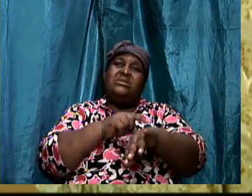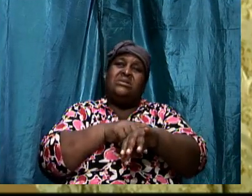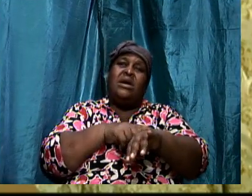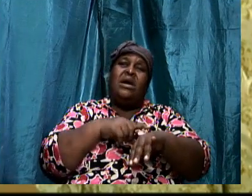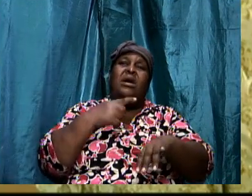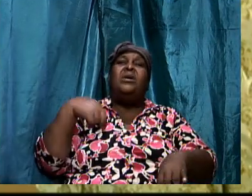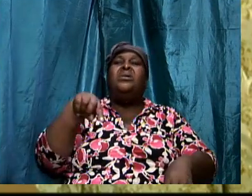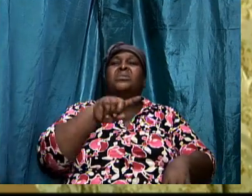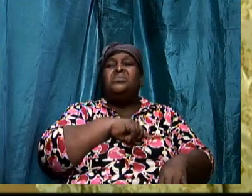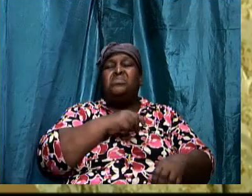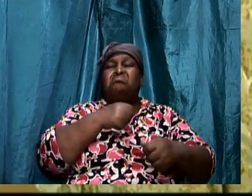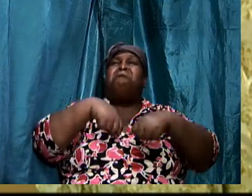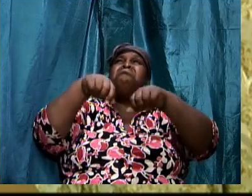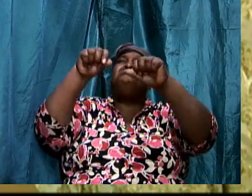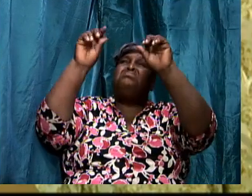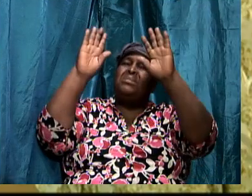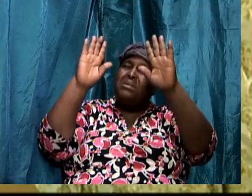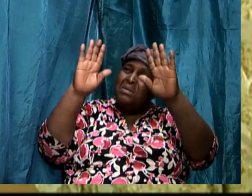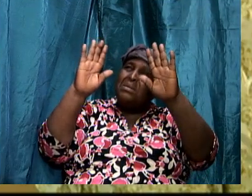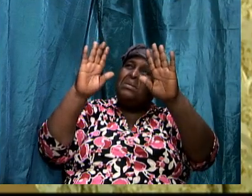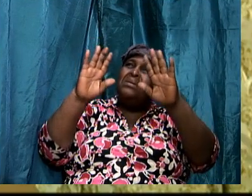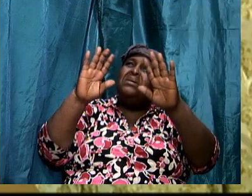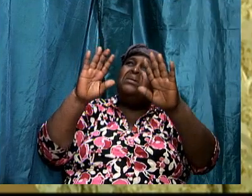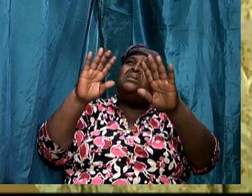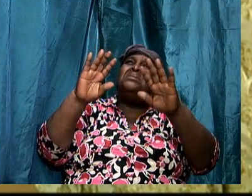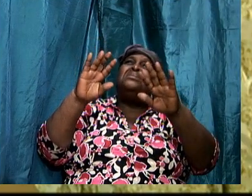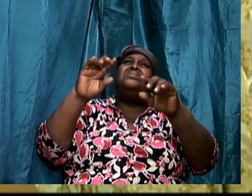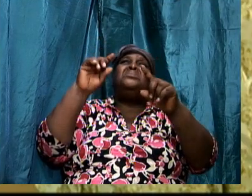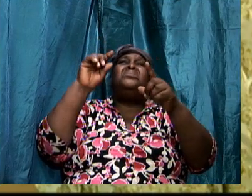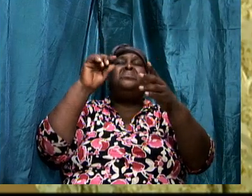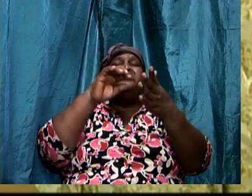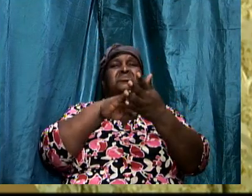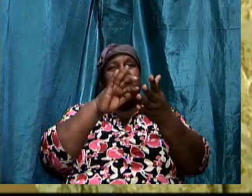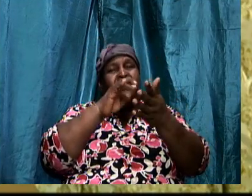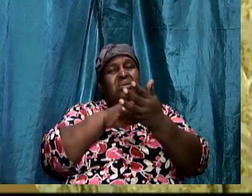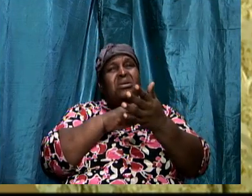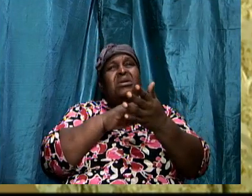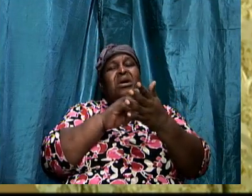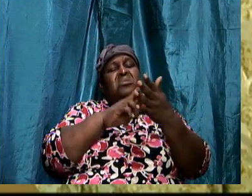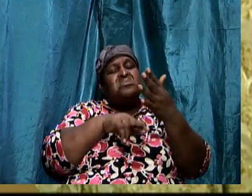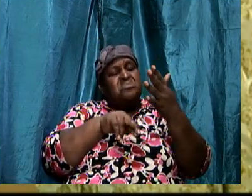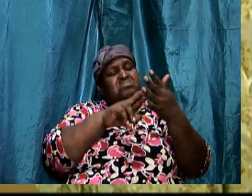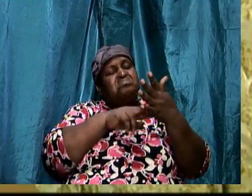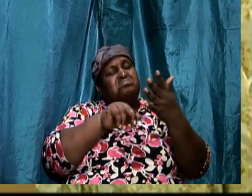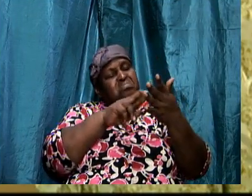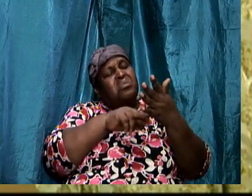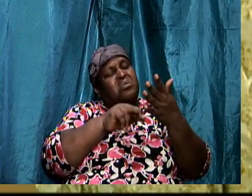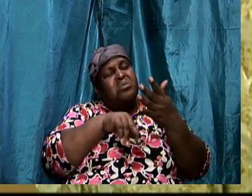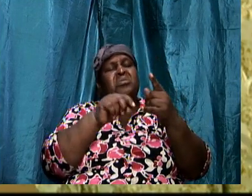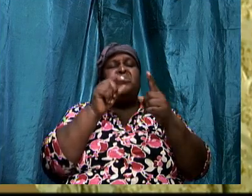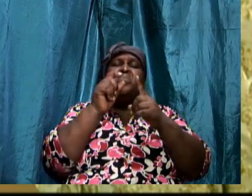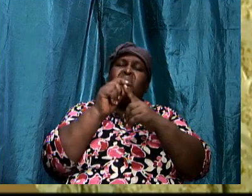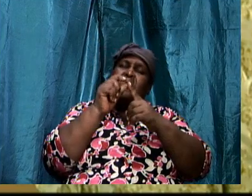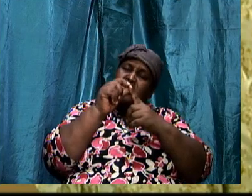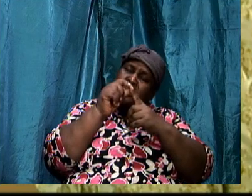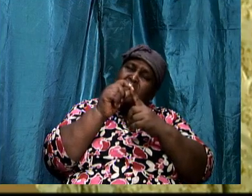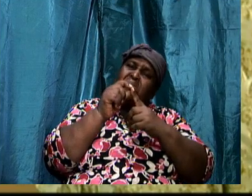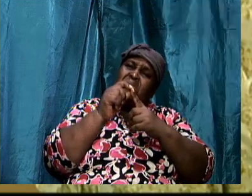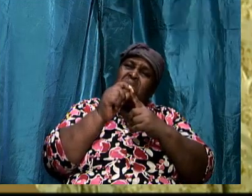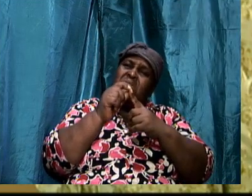dedicated to reading the Word, to studying the Word, to just getting in the Word.